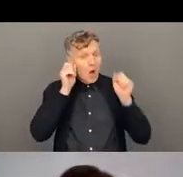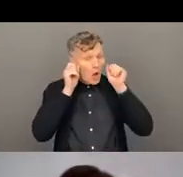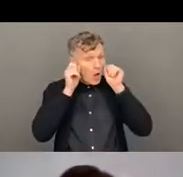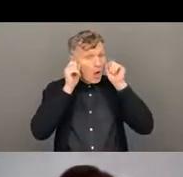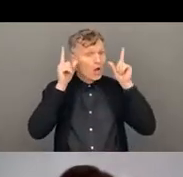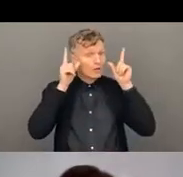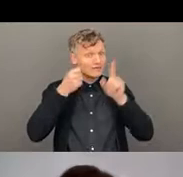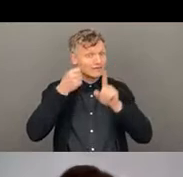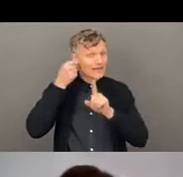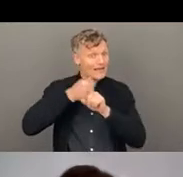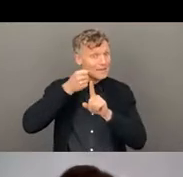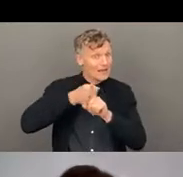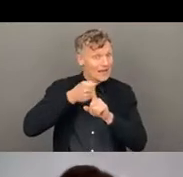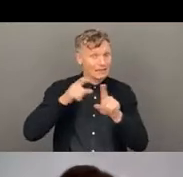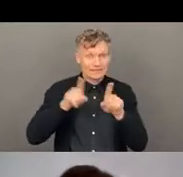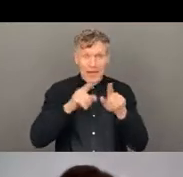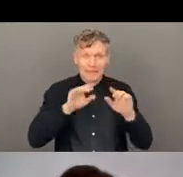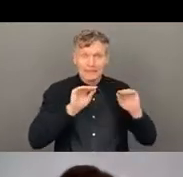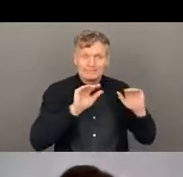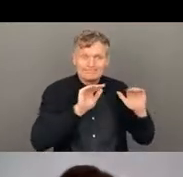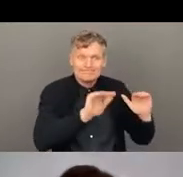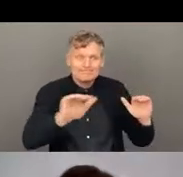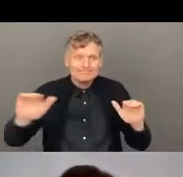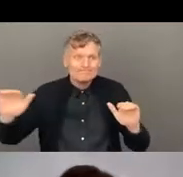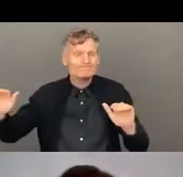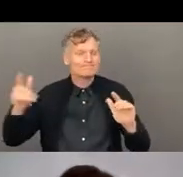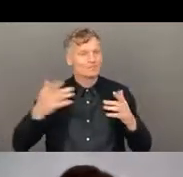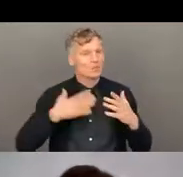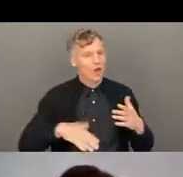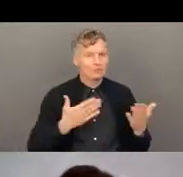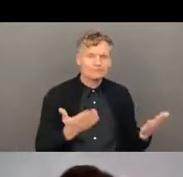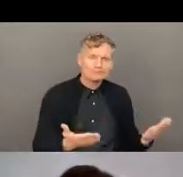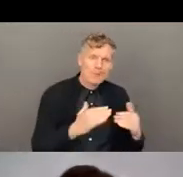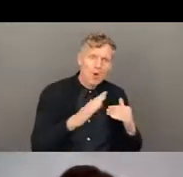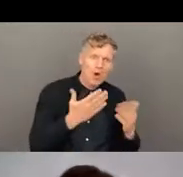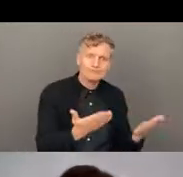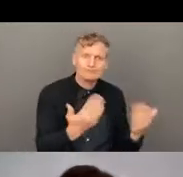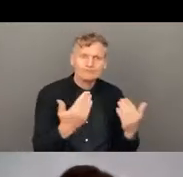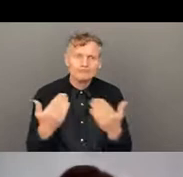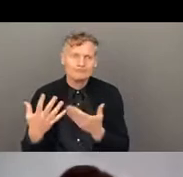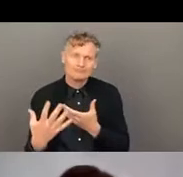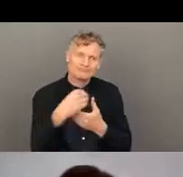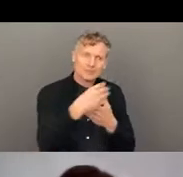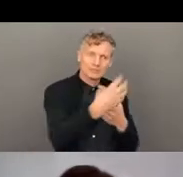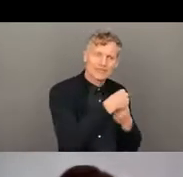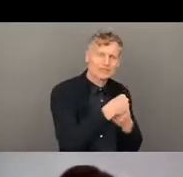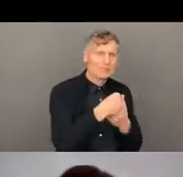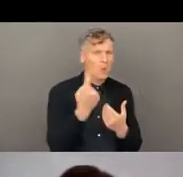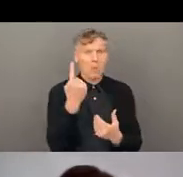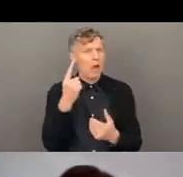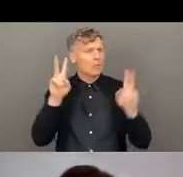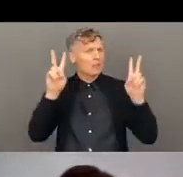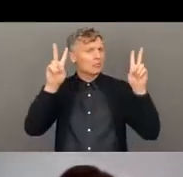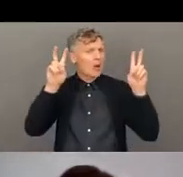in, uh, among organizations to participate as groups that are working on a particular, uh, a particular, particular factor that is